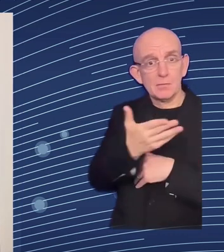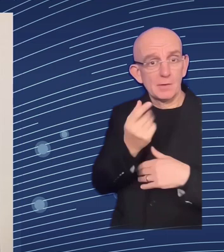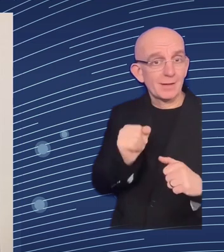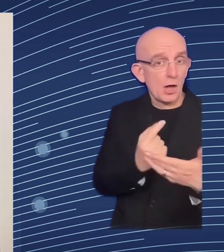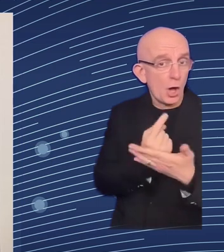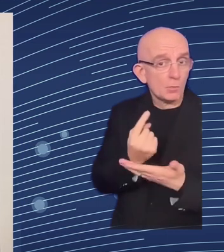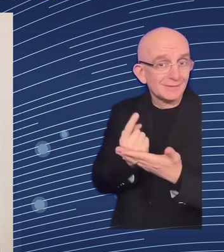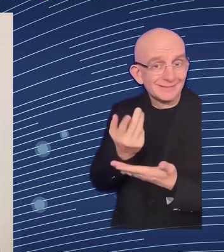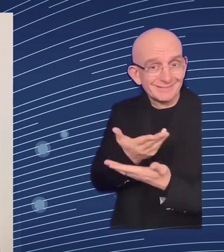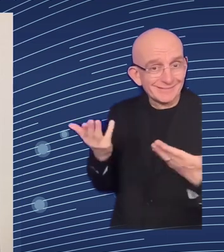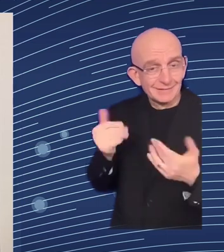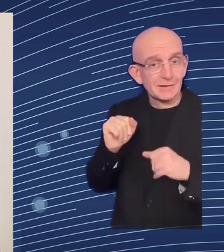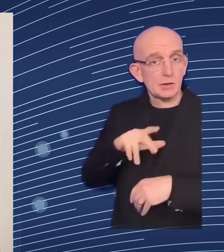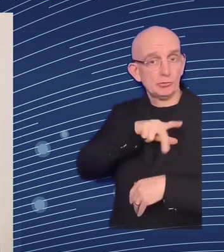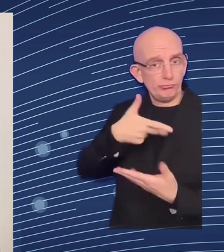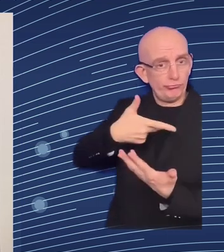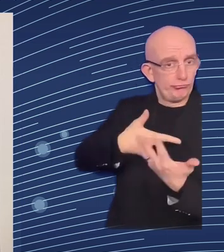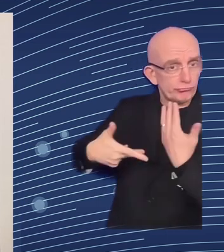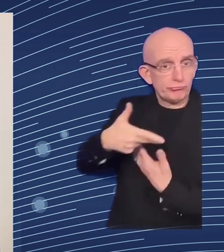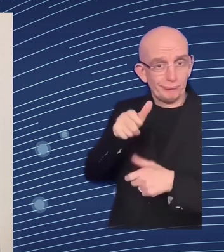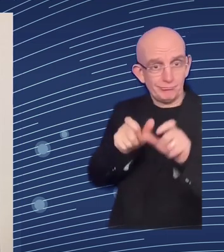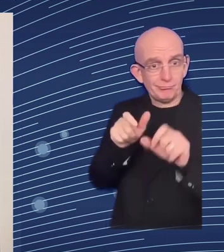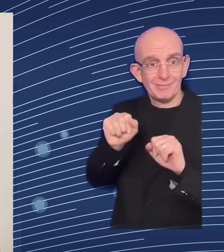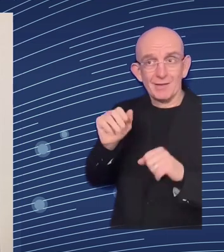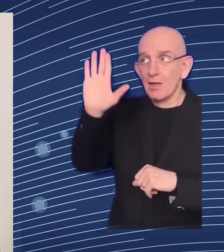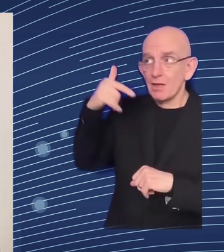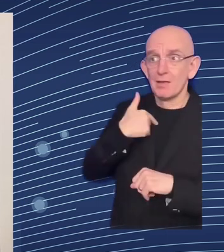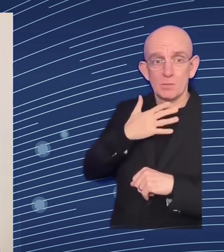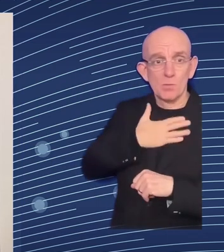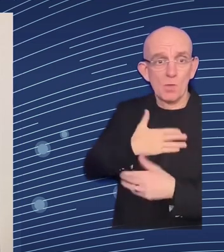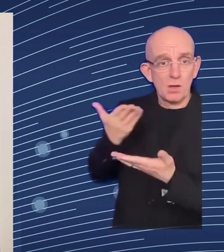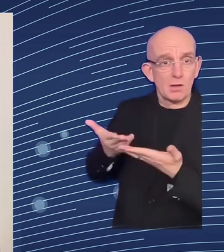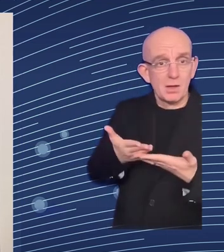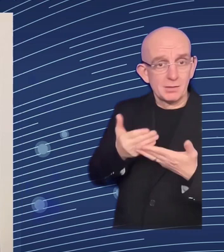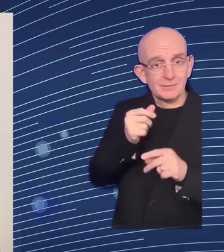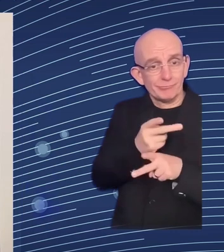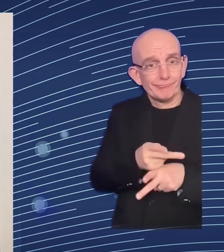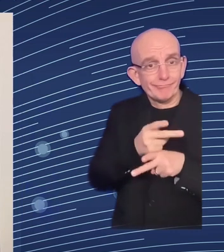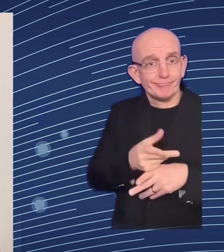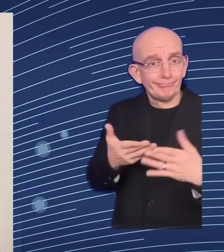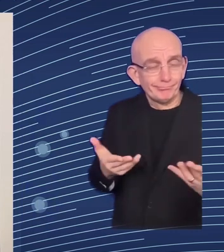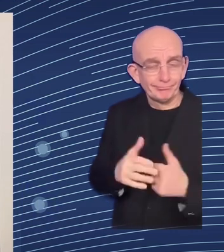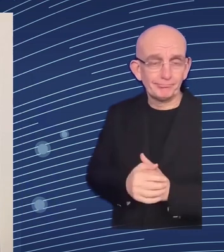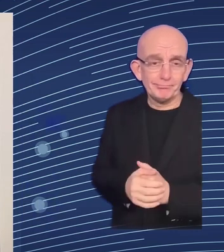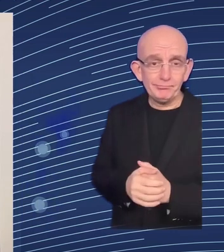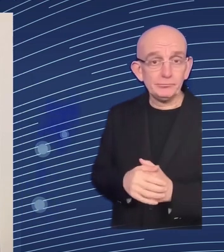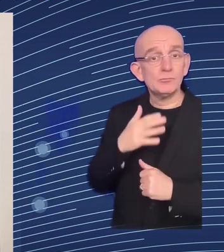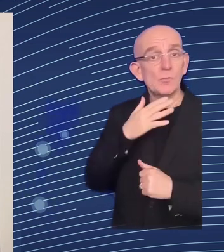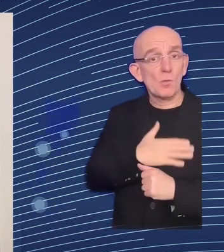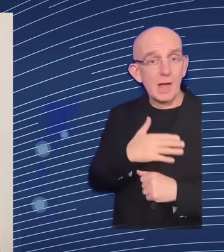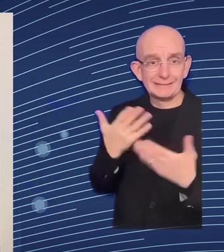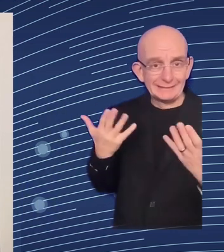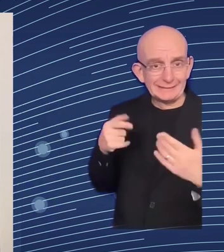those most in need and reformatting the state social assistance programs to low-income citizens to ensure financial protection